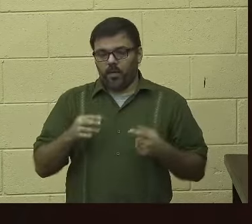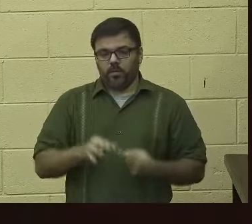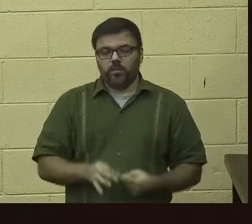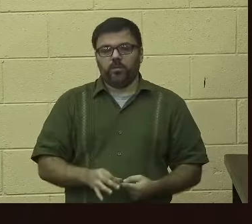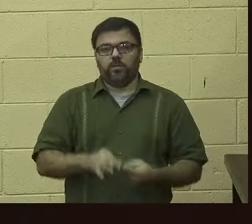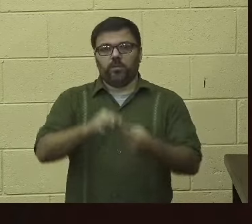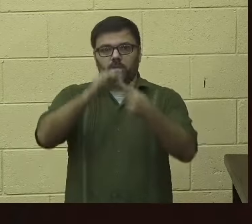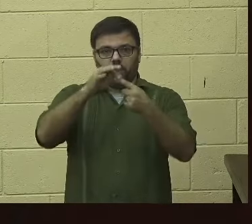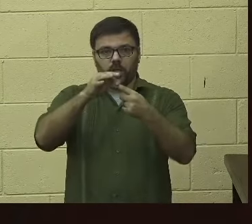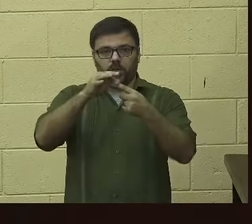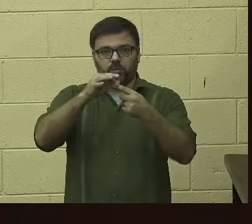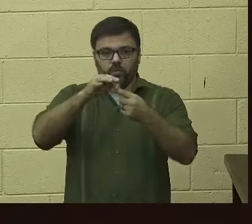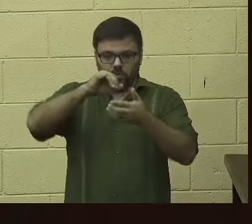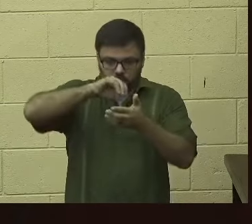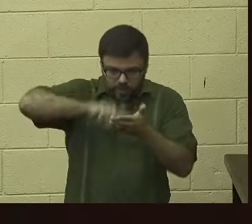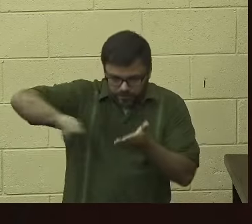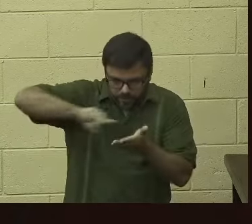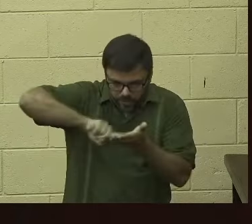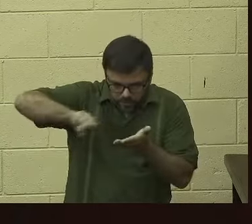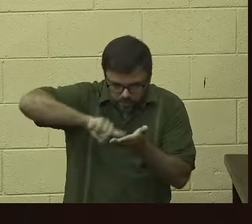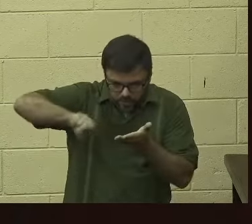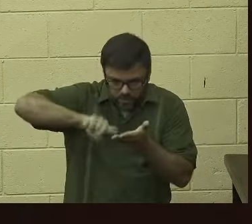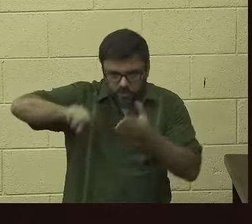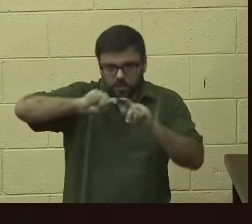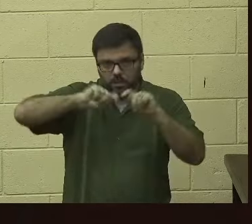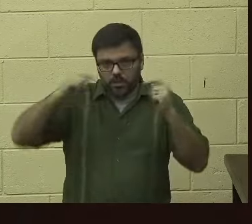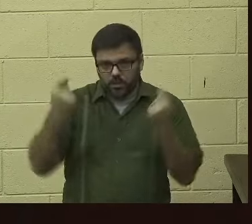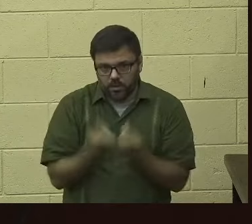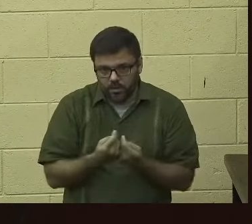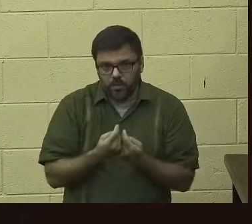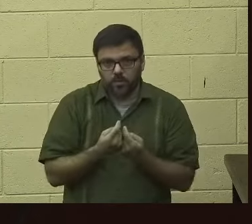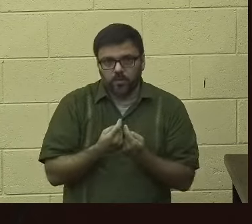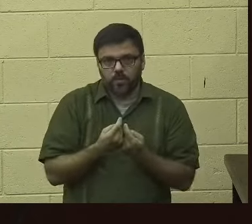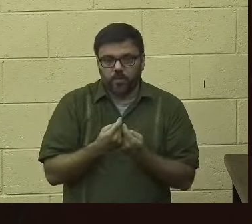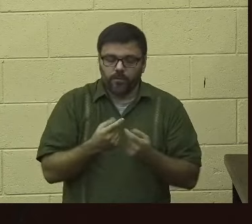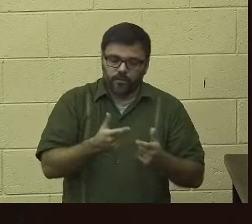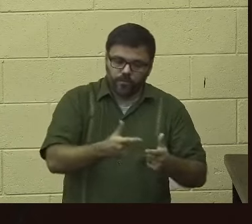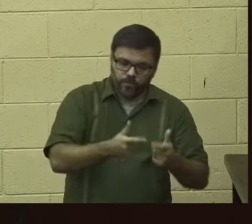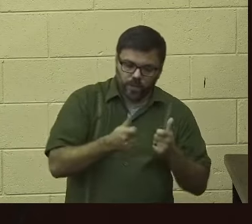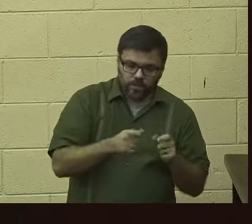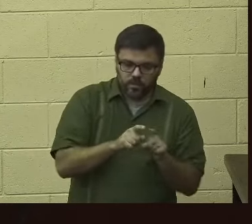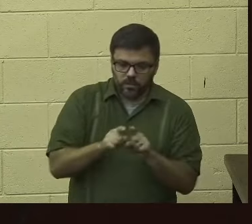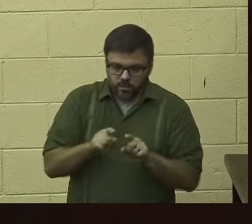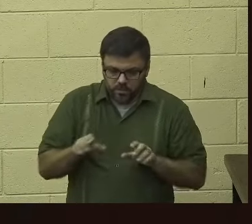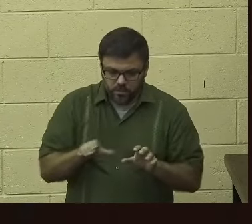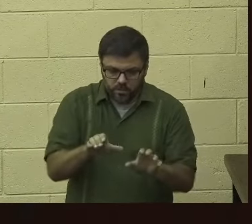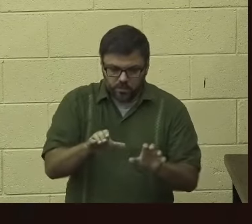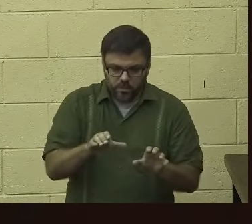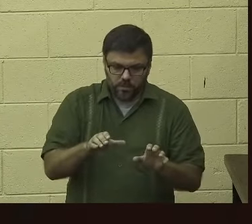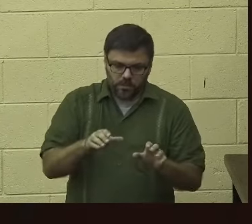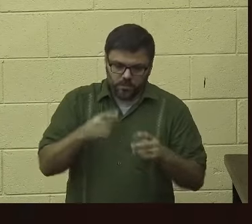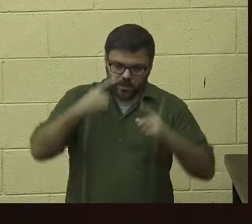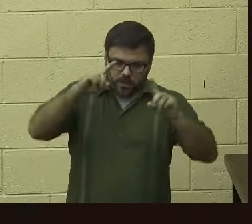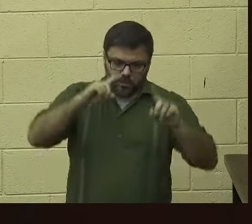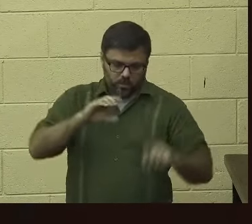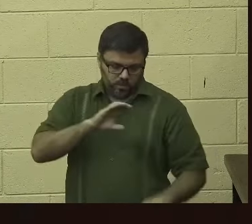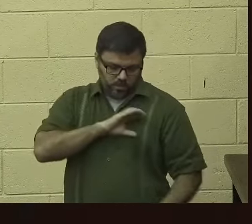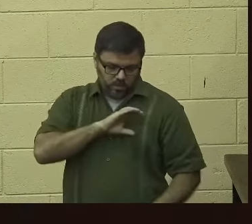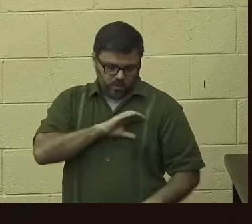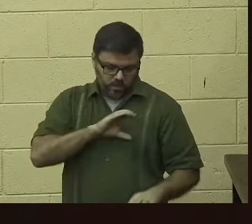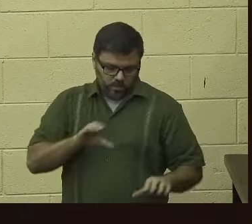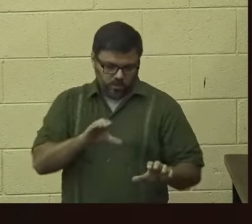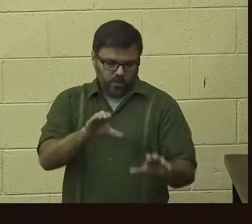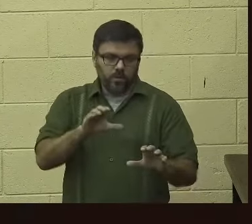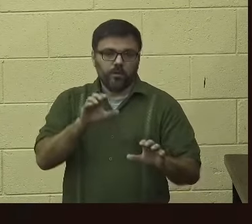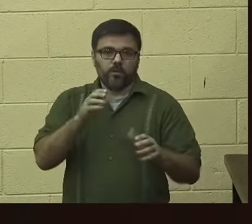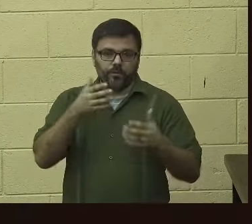investigative team, swift and efficient police work has led to the arrests